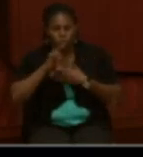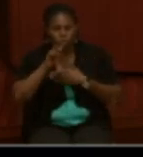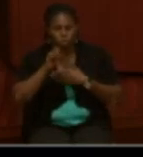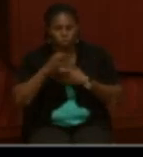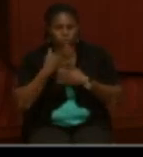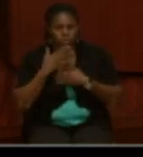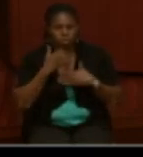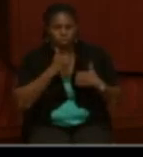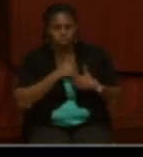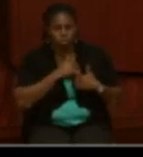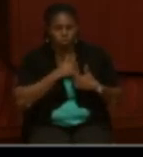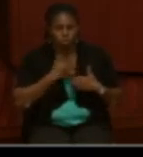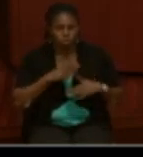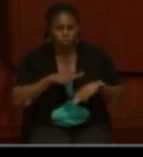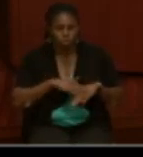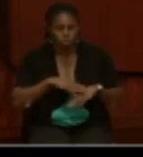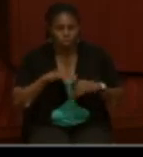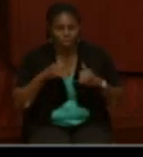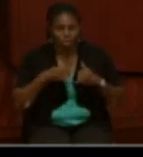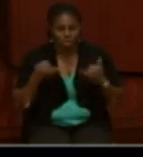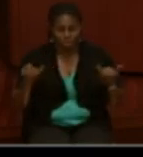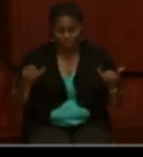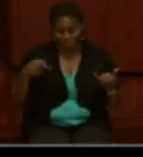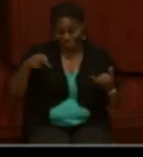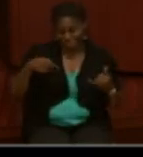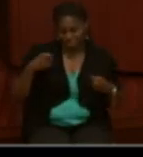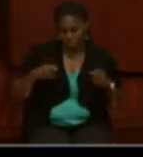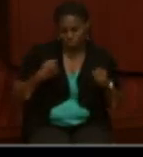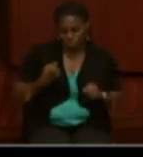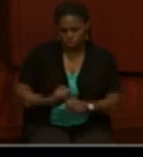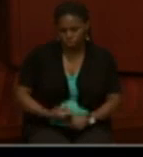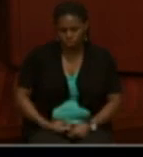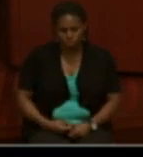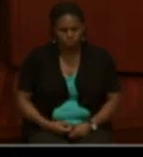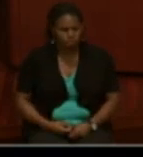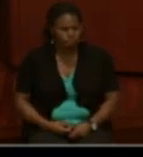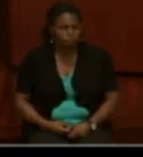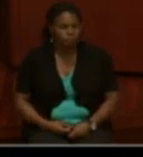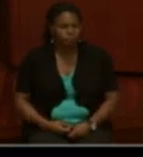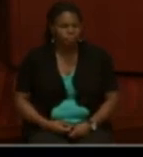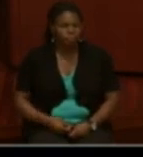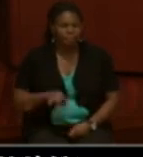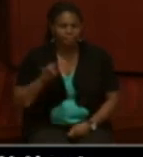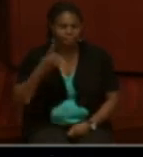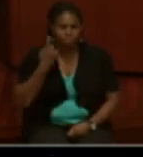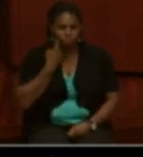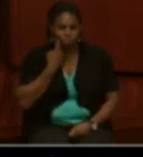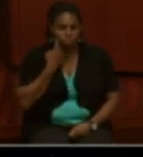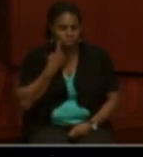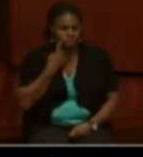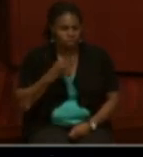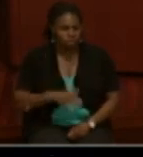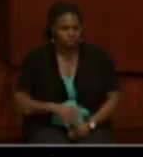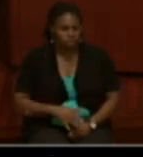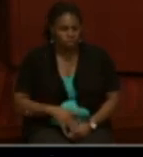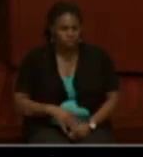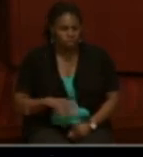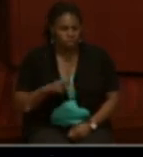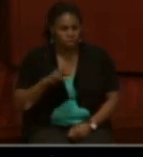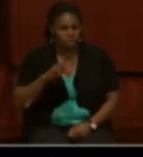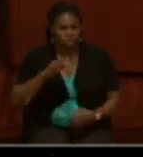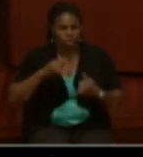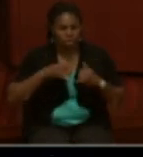are online now. And that's as of this year. So that's very recent that those have been all put up online.